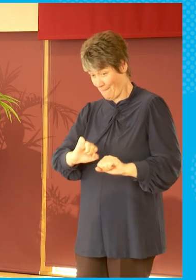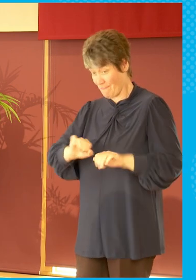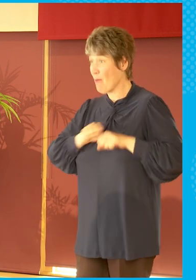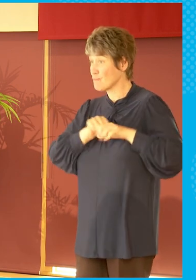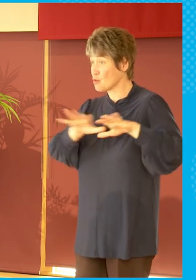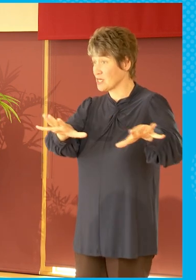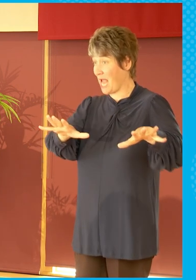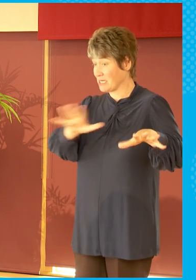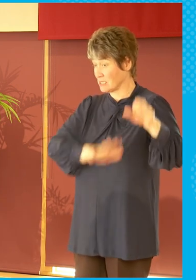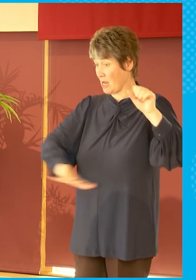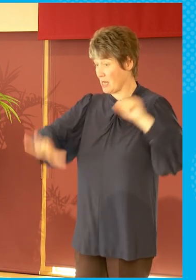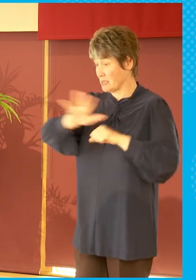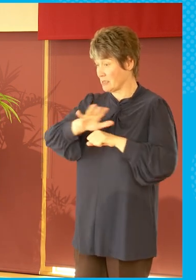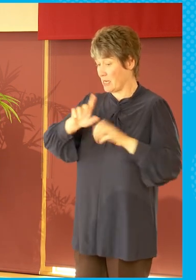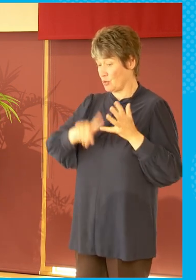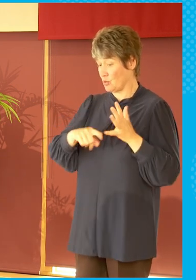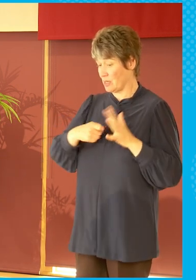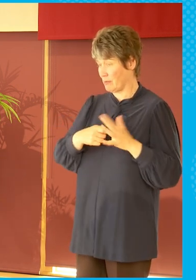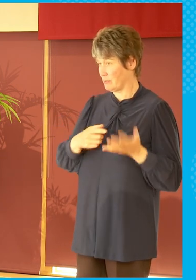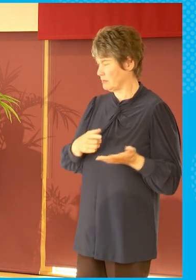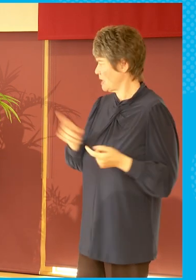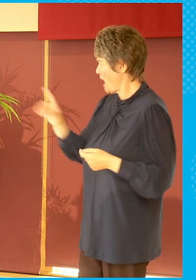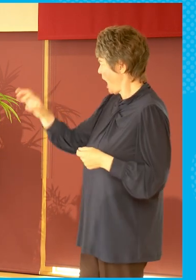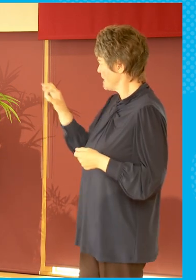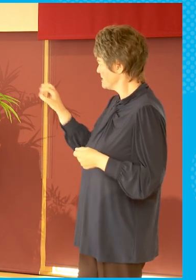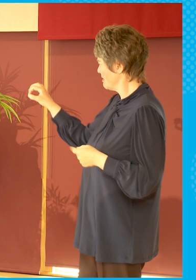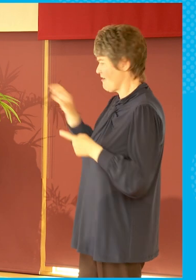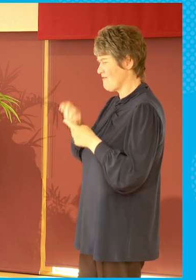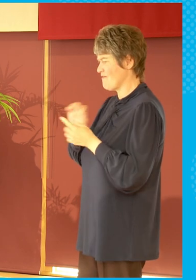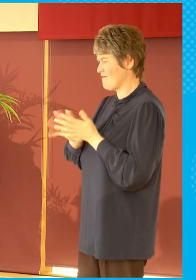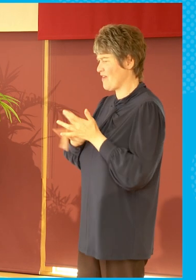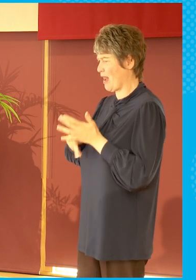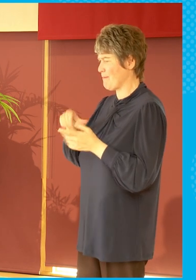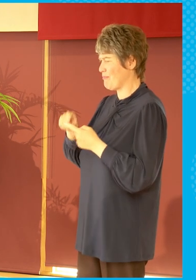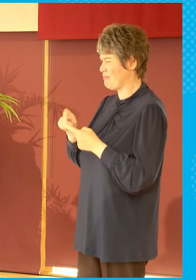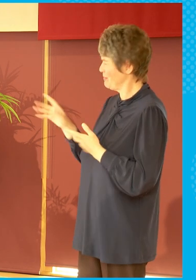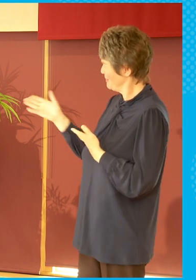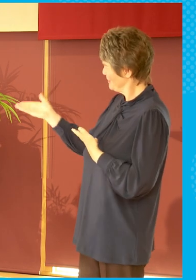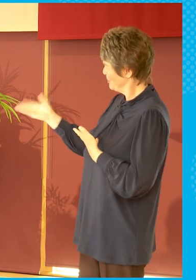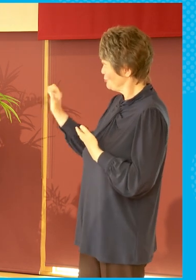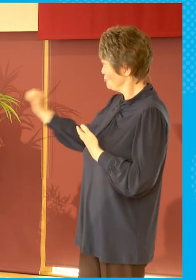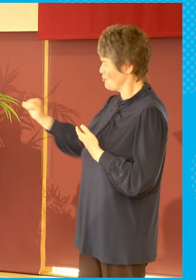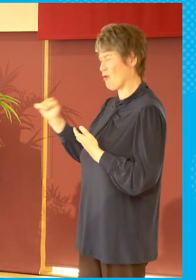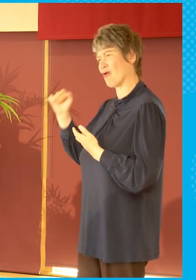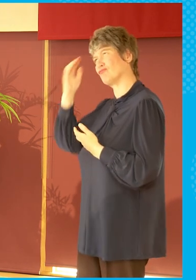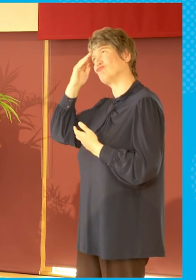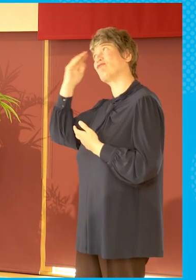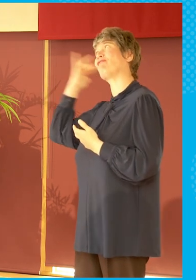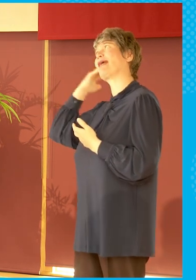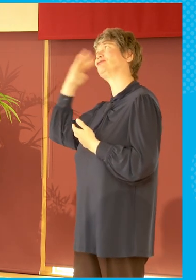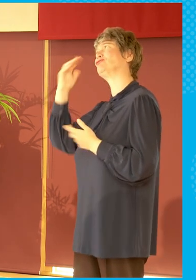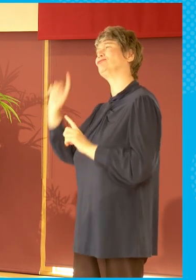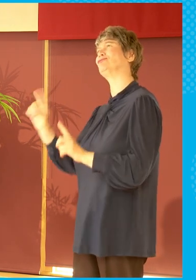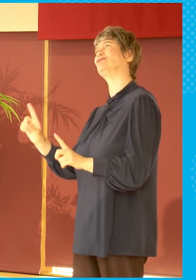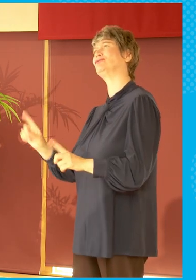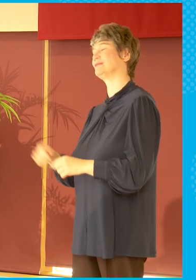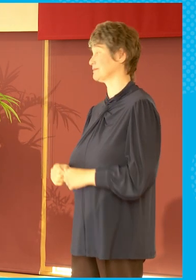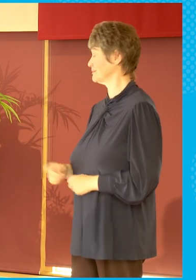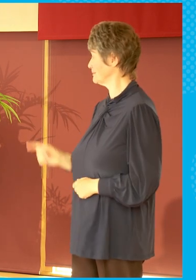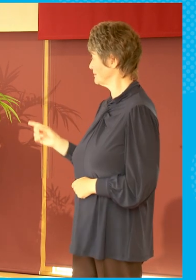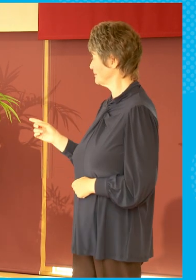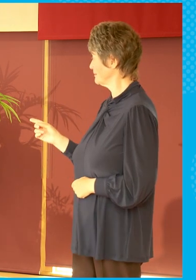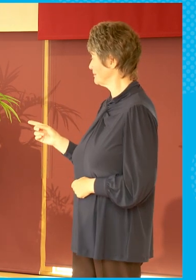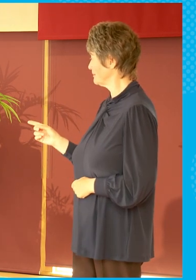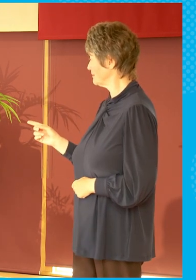Philip, have you had any reflections on this? Yes. Well, I do think the,